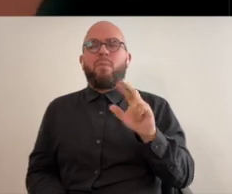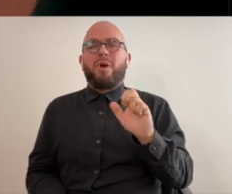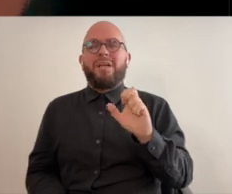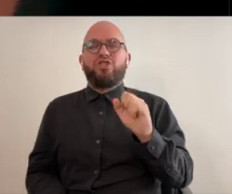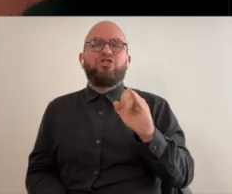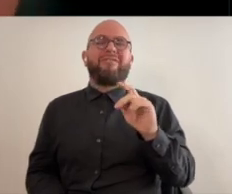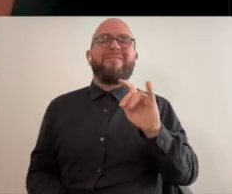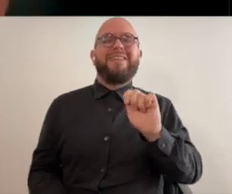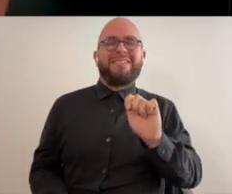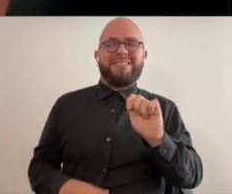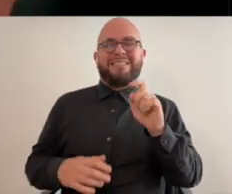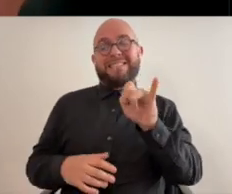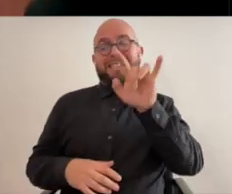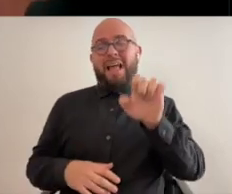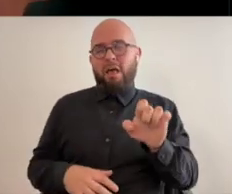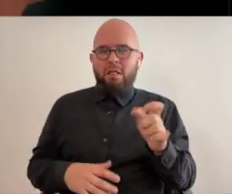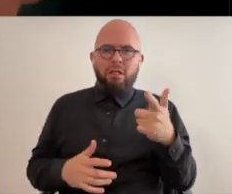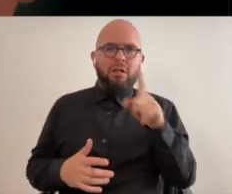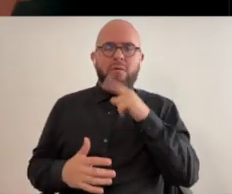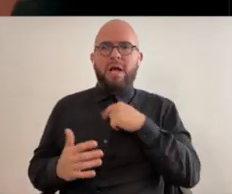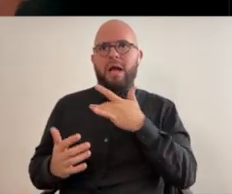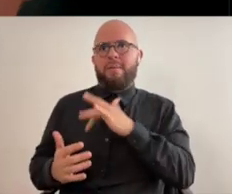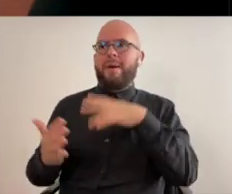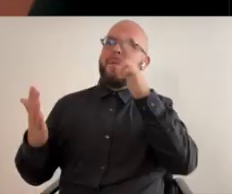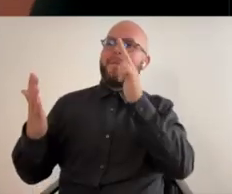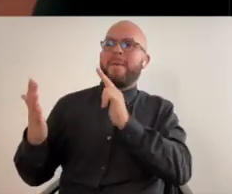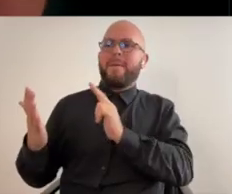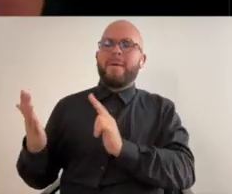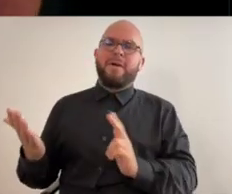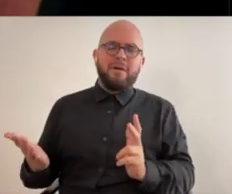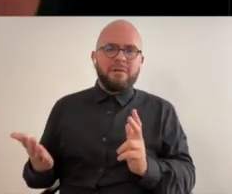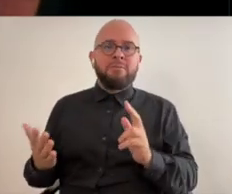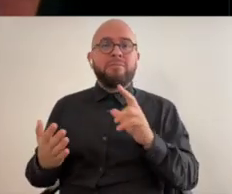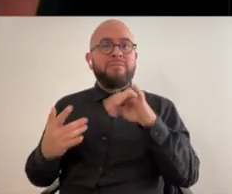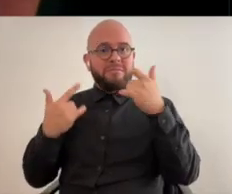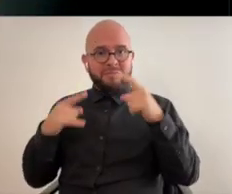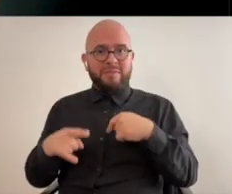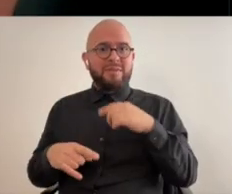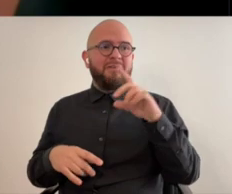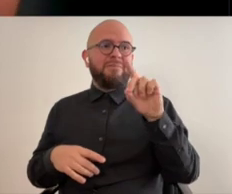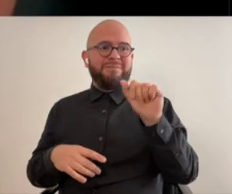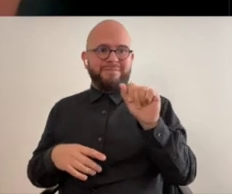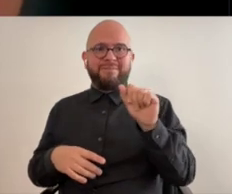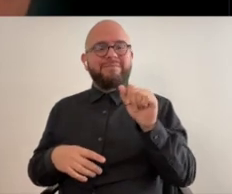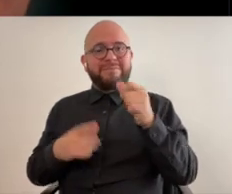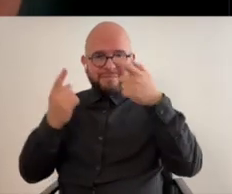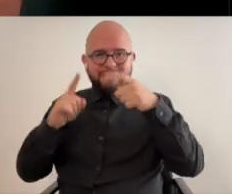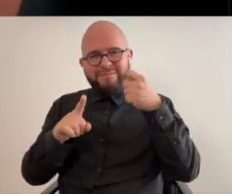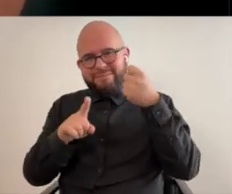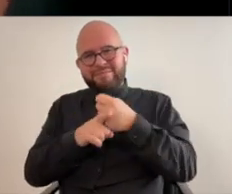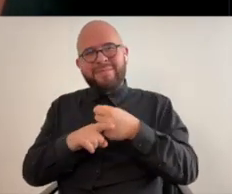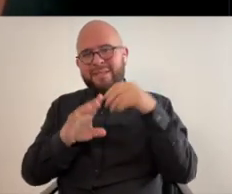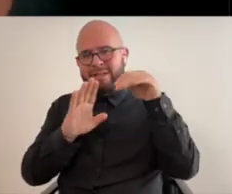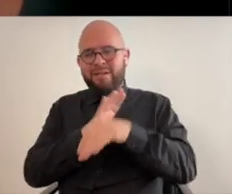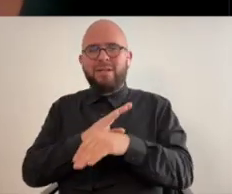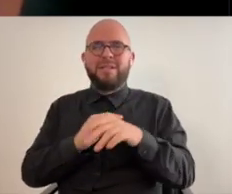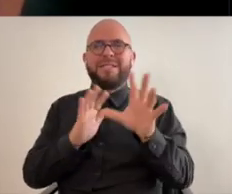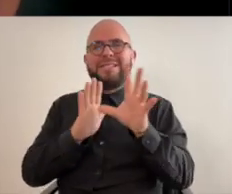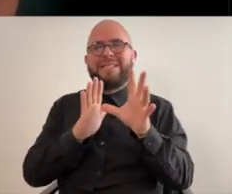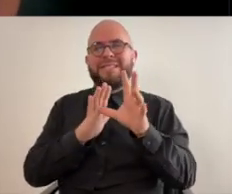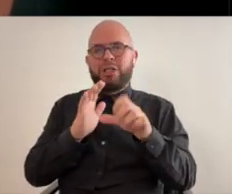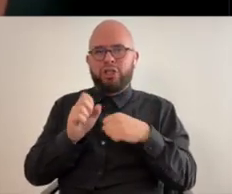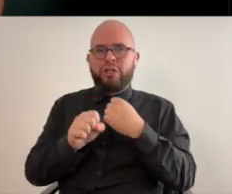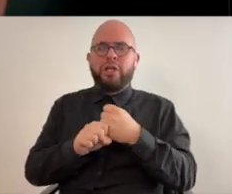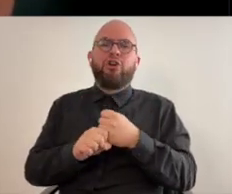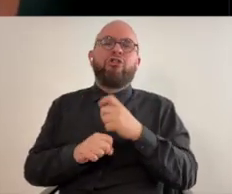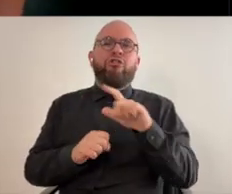expressionist adjacent style and i painted really quickly i kind of came down with my disability